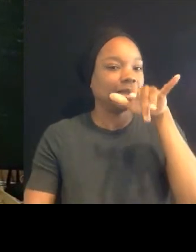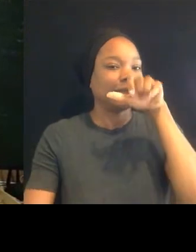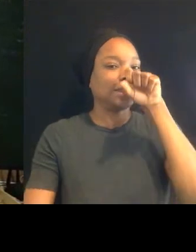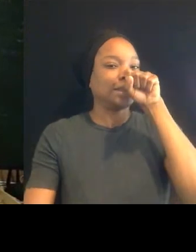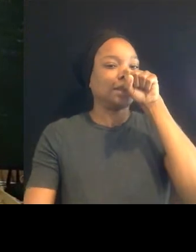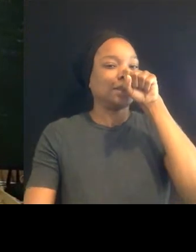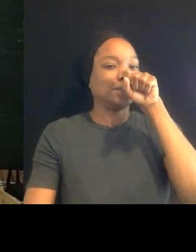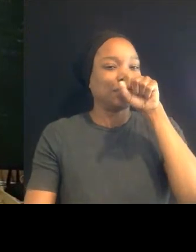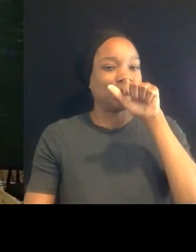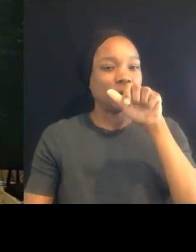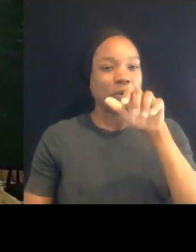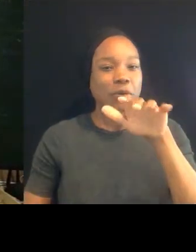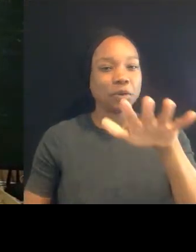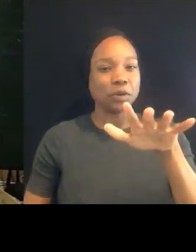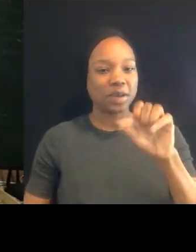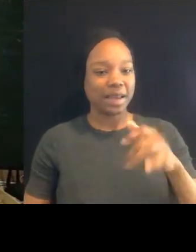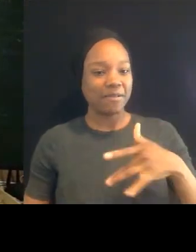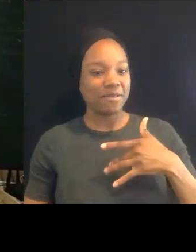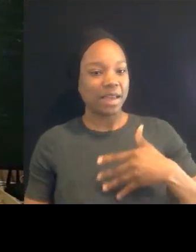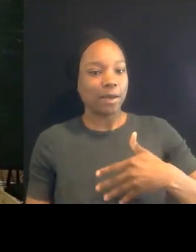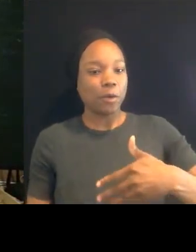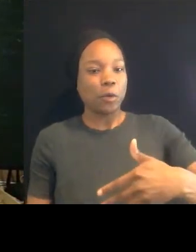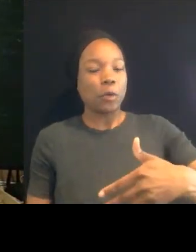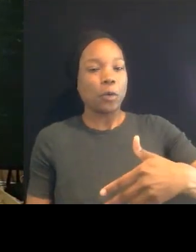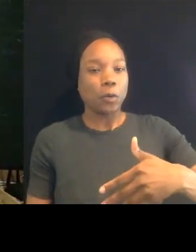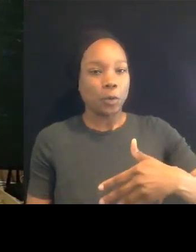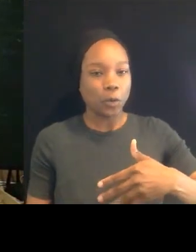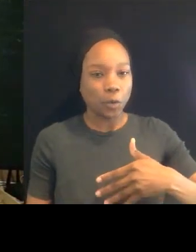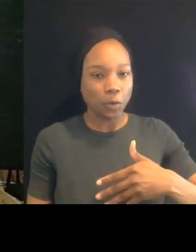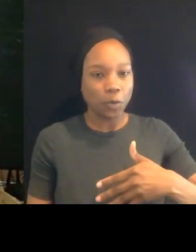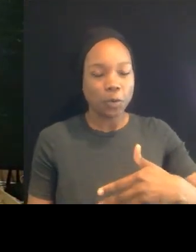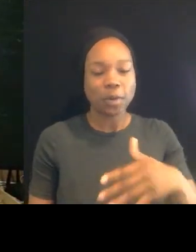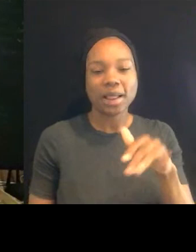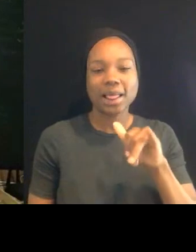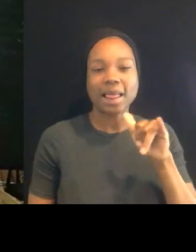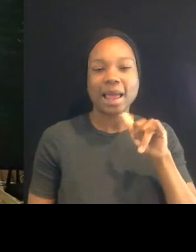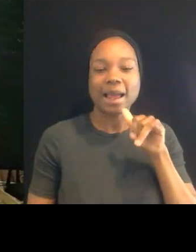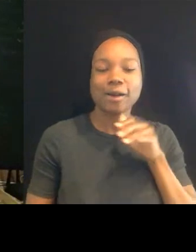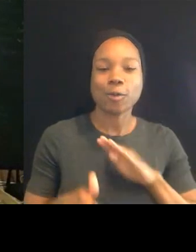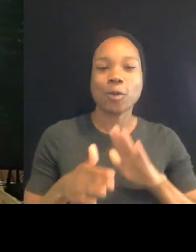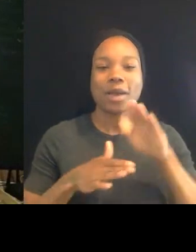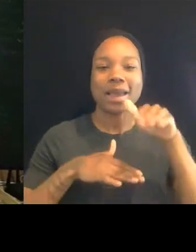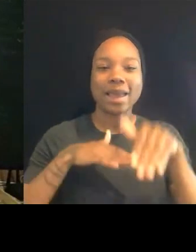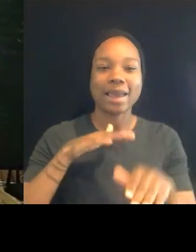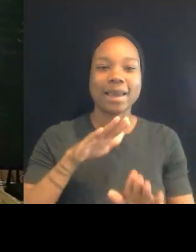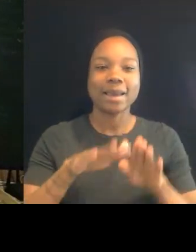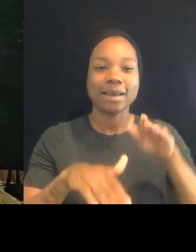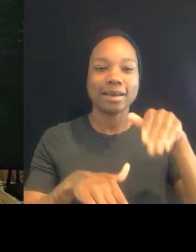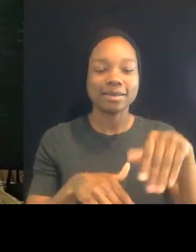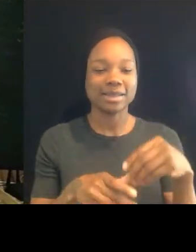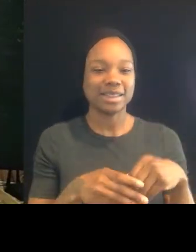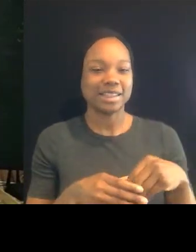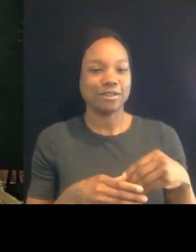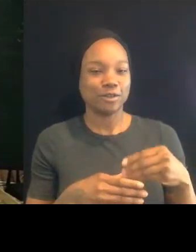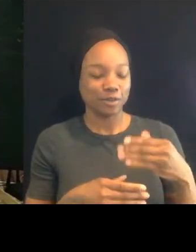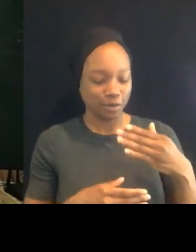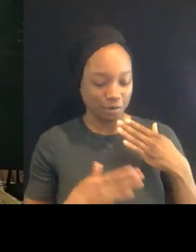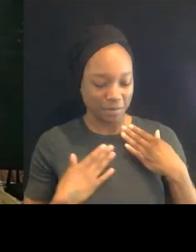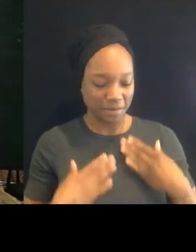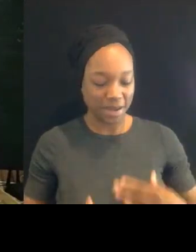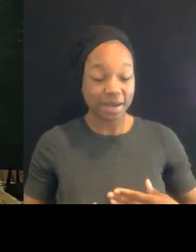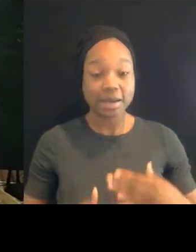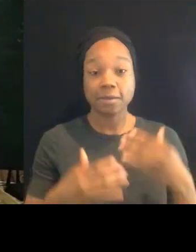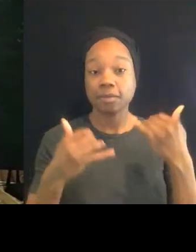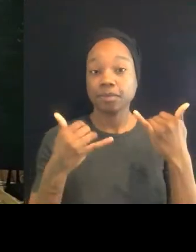almost like a wave that's going through your body. And while you're breathing, imagine that